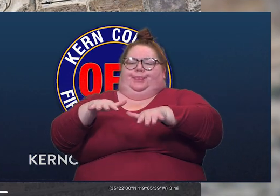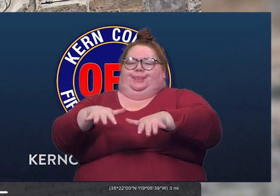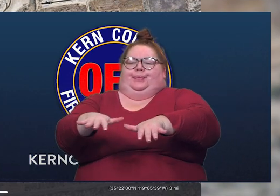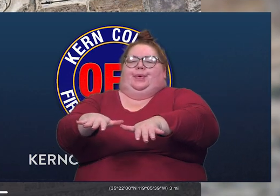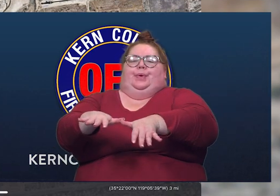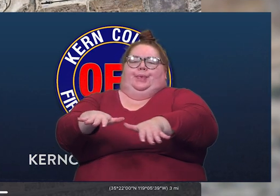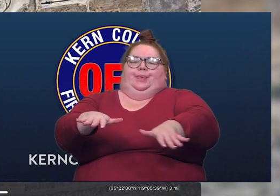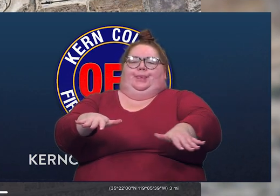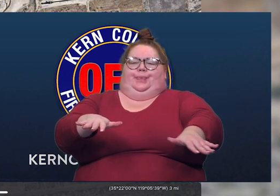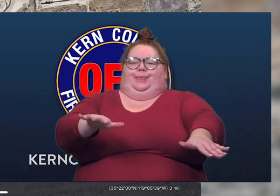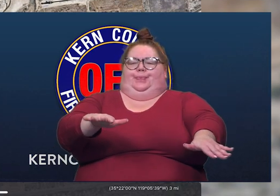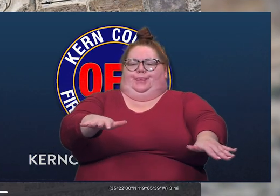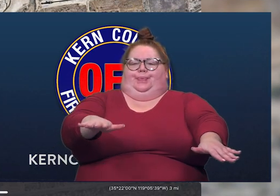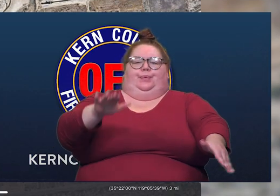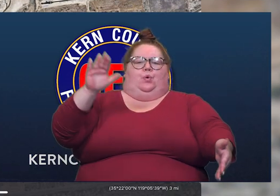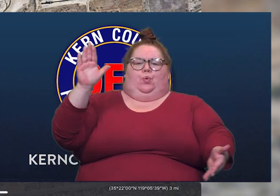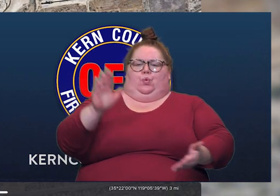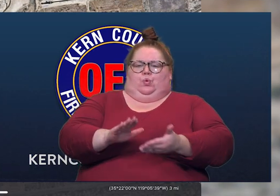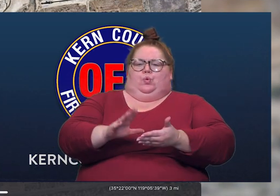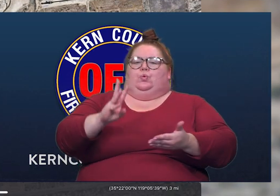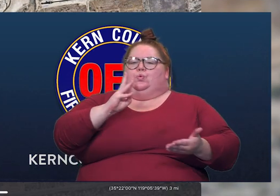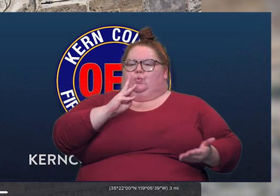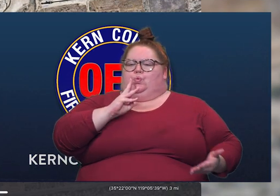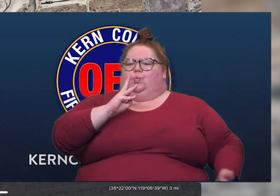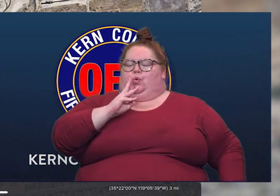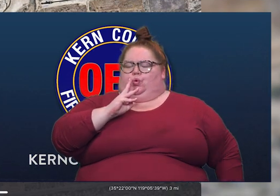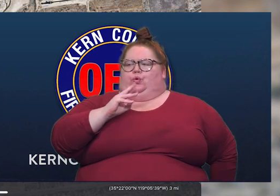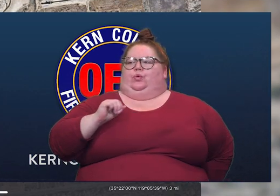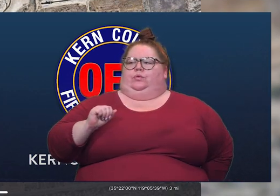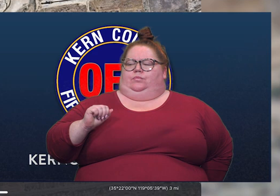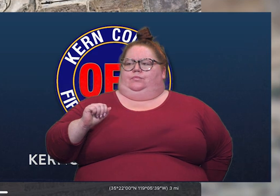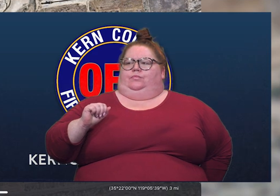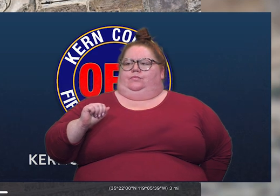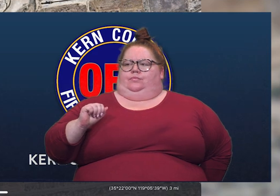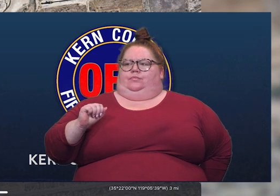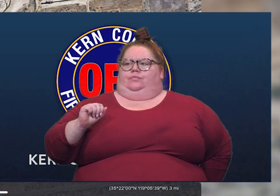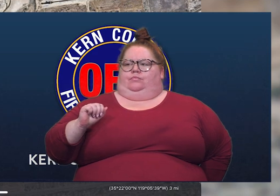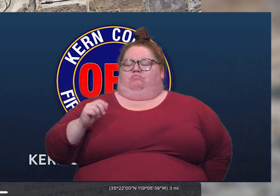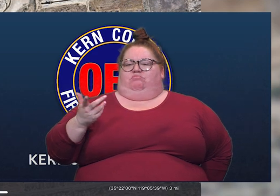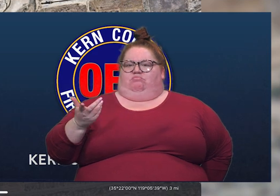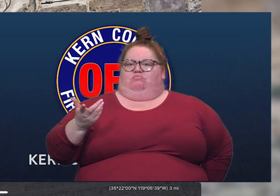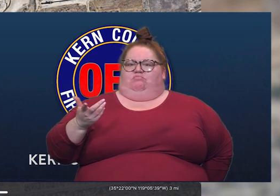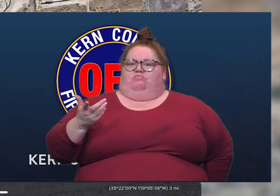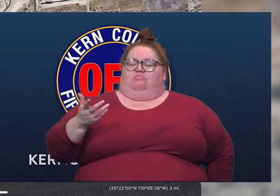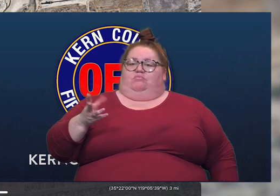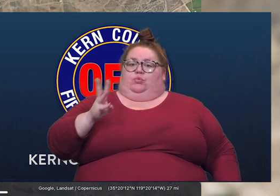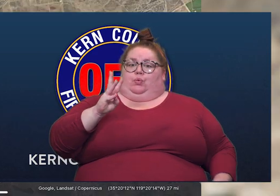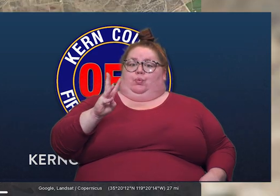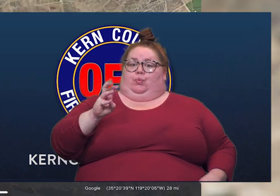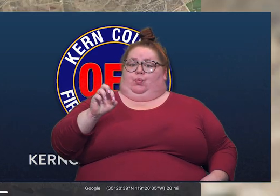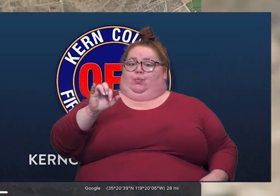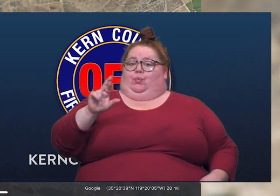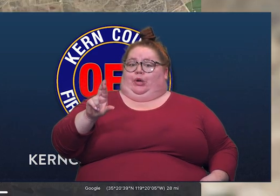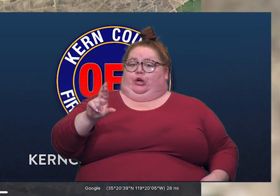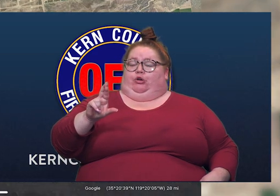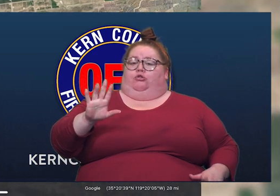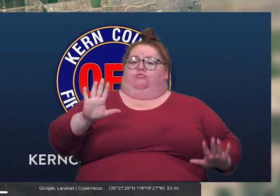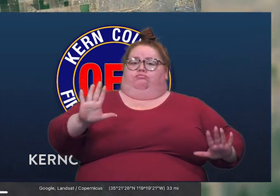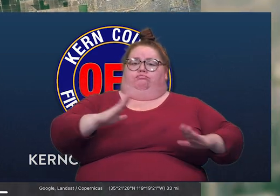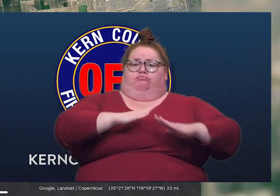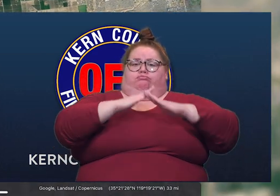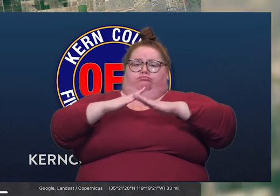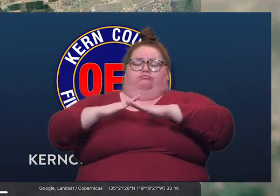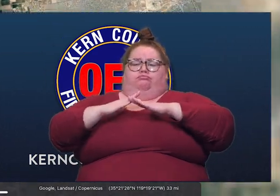They continue to reduce that amount of water, and it also continues to reduce the threats of any of the weirs. So as the summer